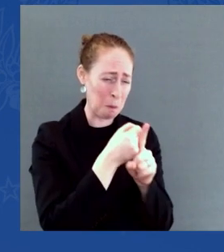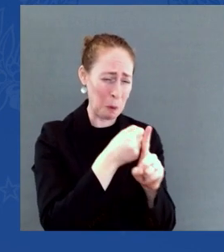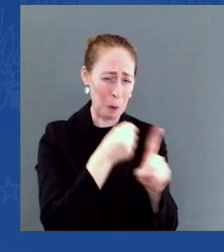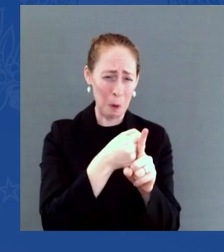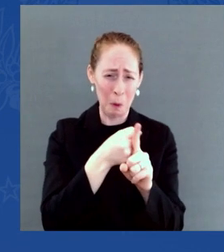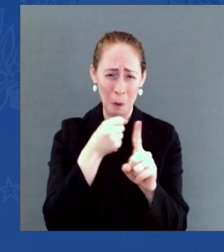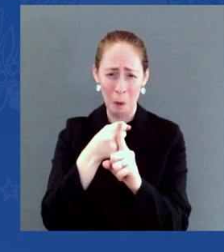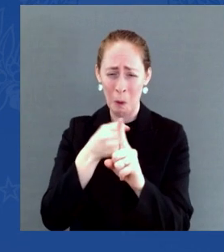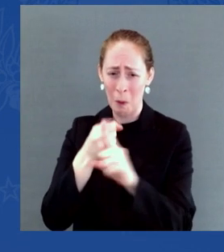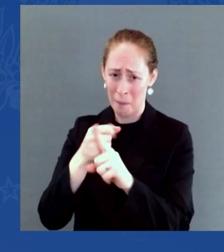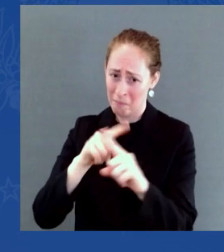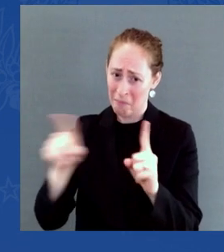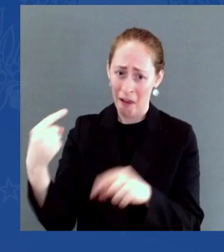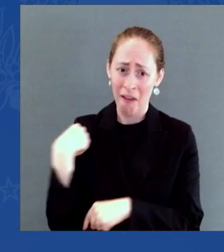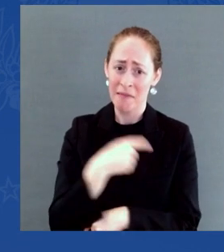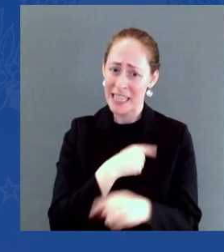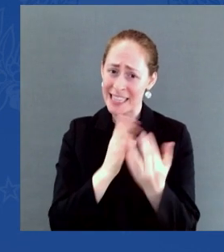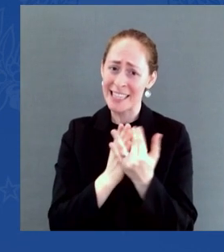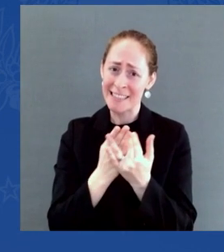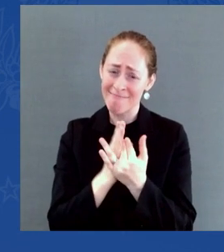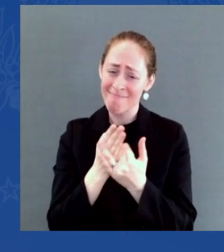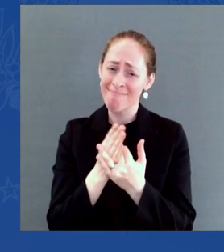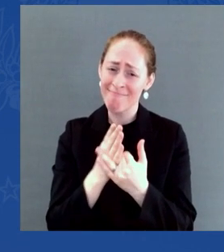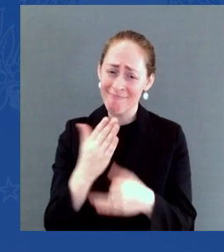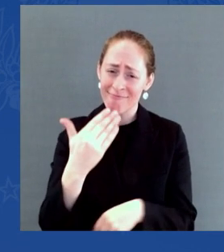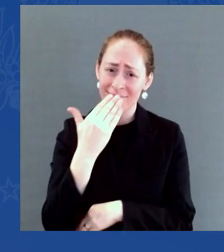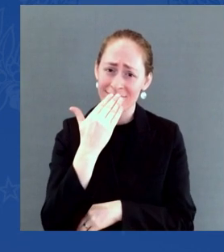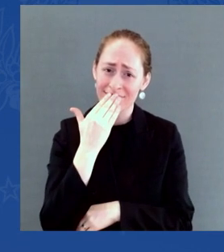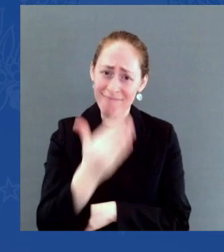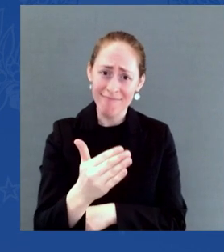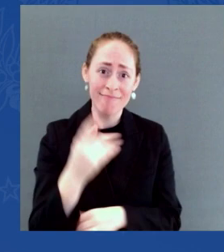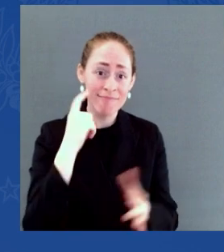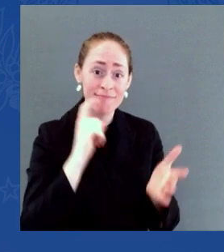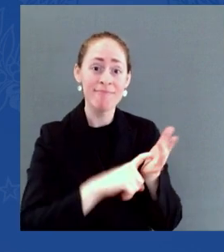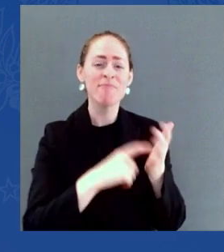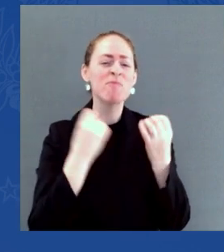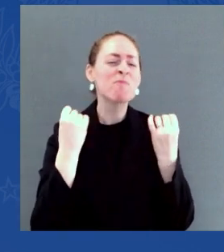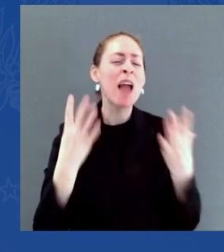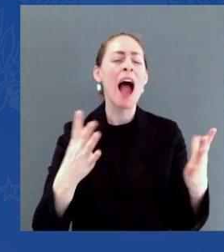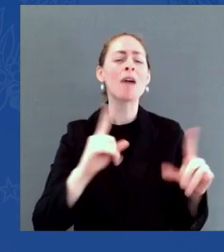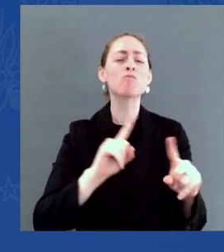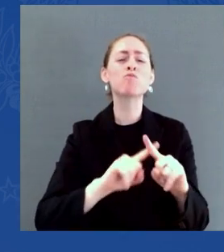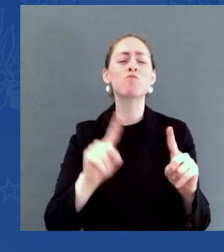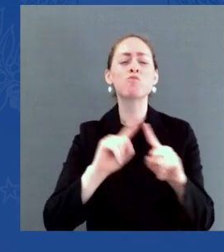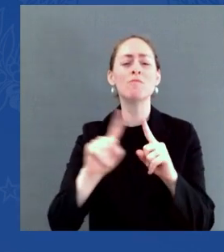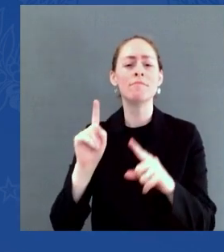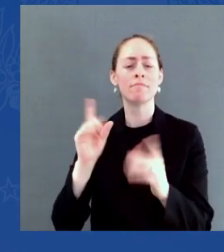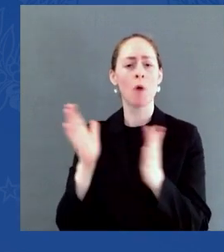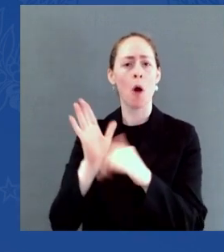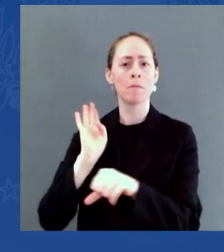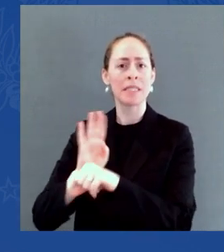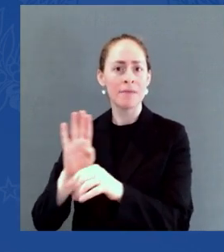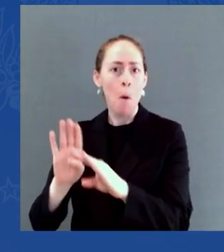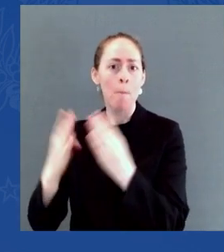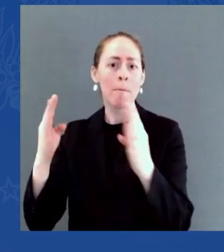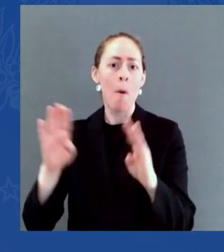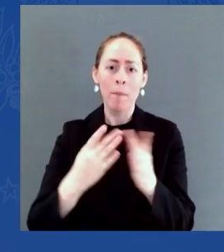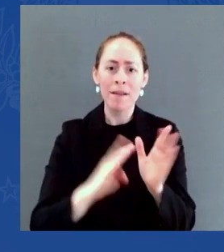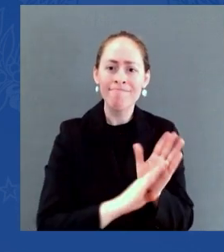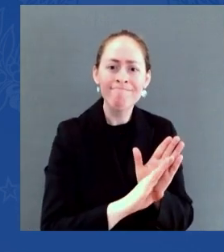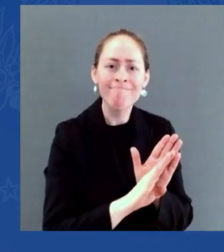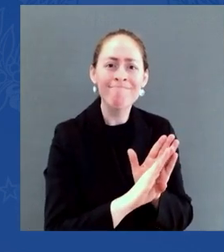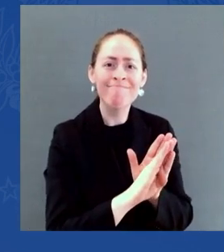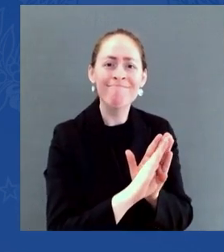Thanks to the American Rescue Plan, we've cut child poverty in America by more than 40 percent. Think about that.